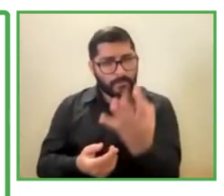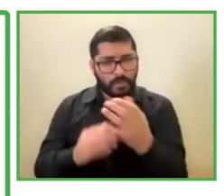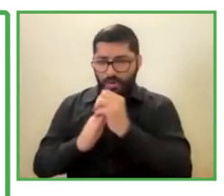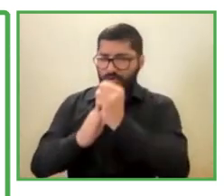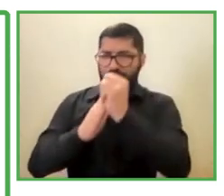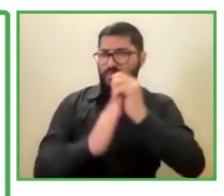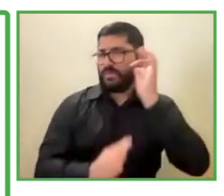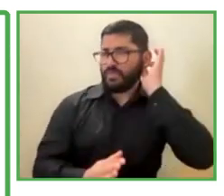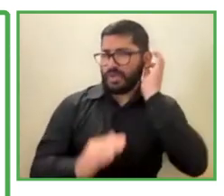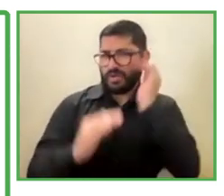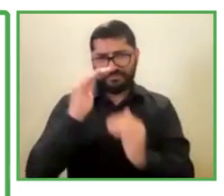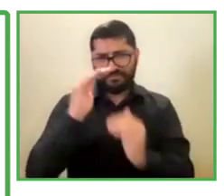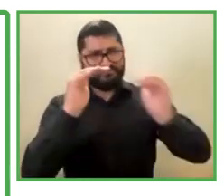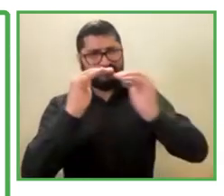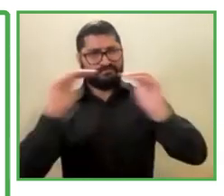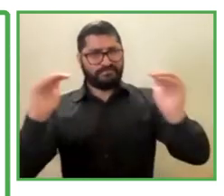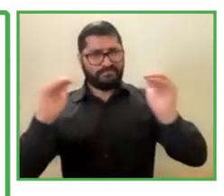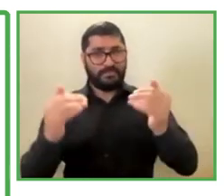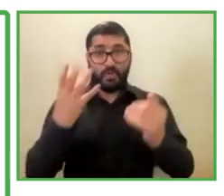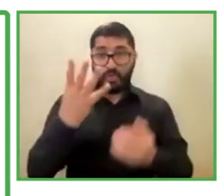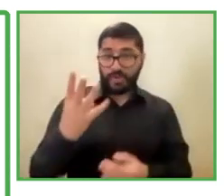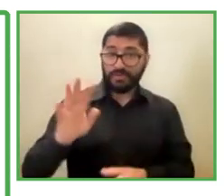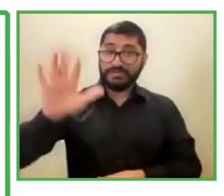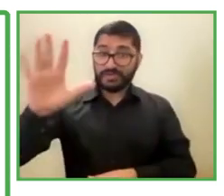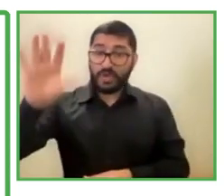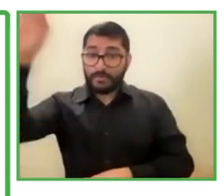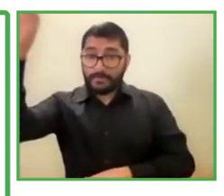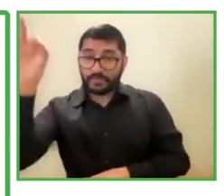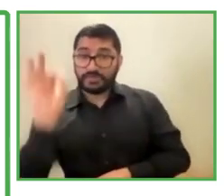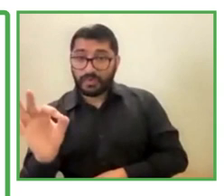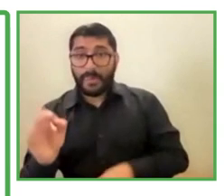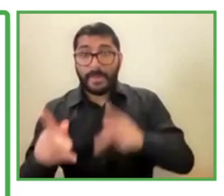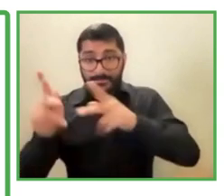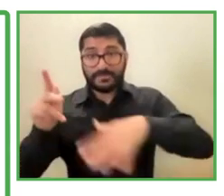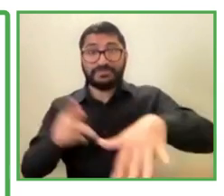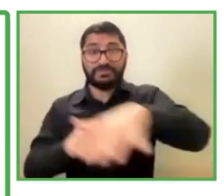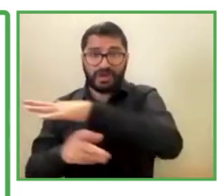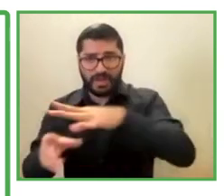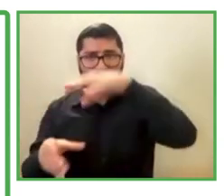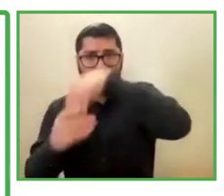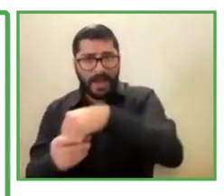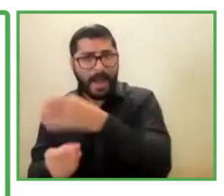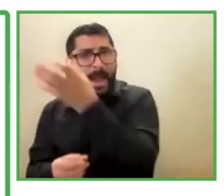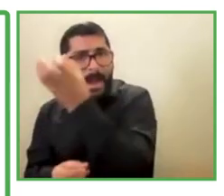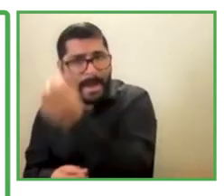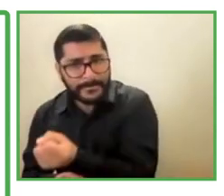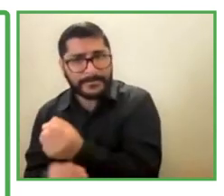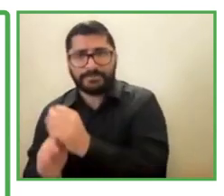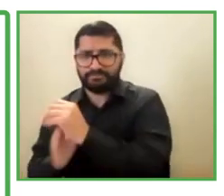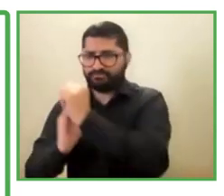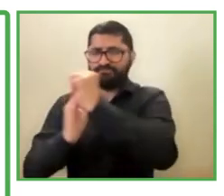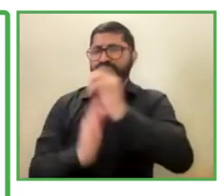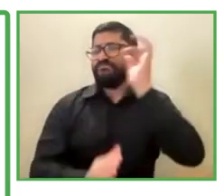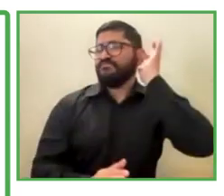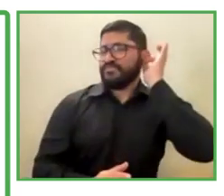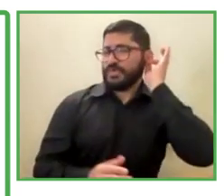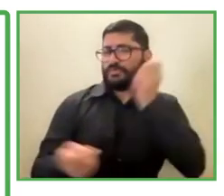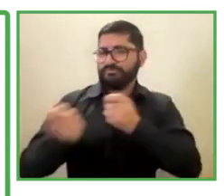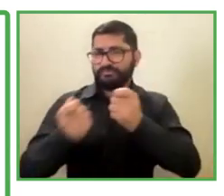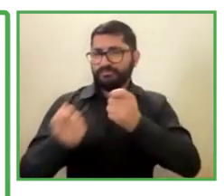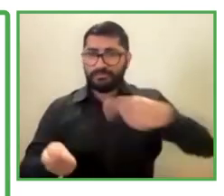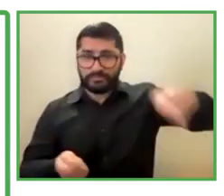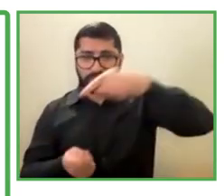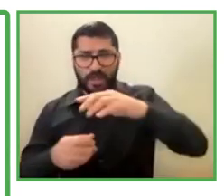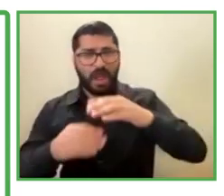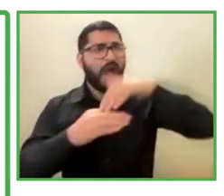Currently, 45% of our payroll are women in leadership roles. Migrants. Yeah,